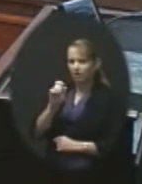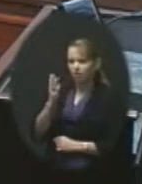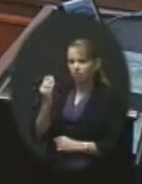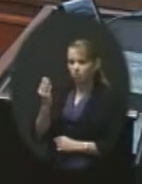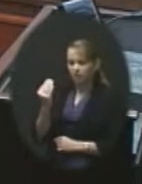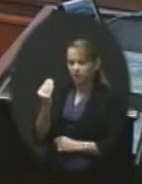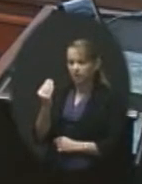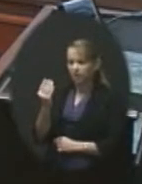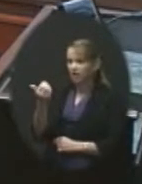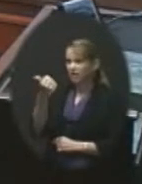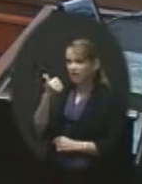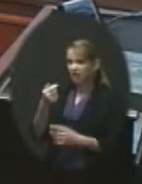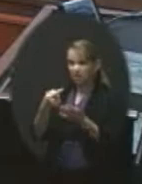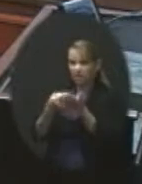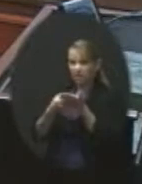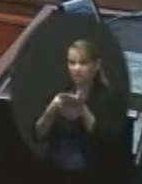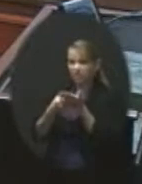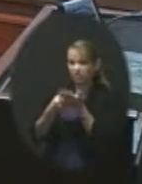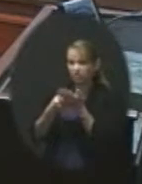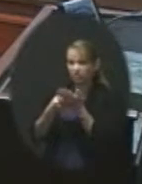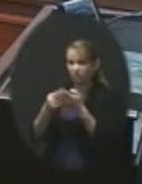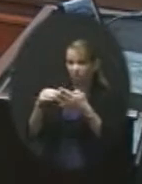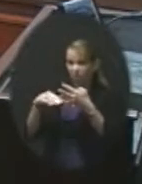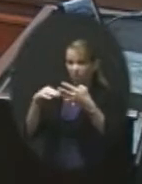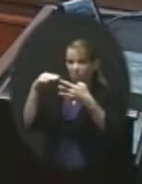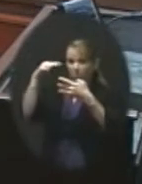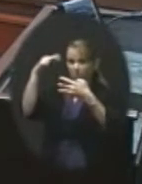any discussion on any of the items prior to that?